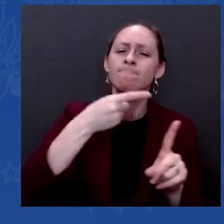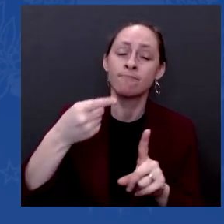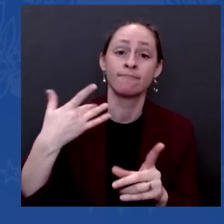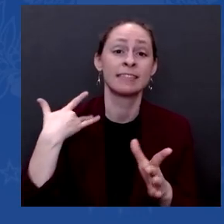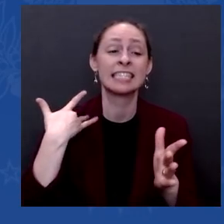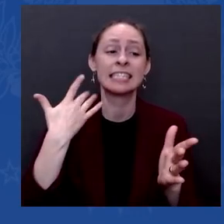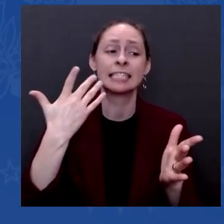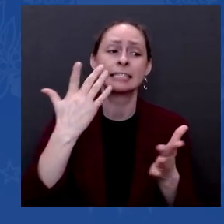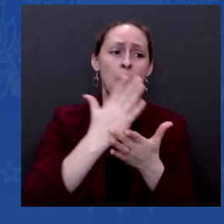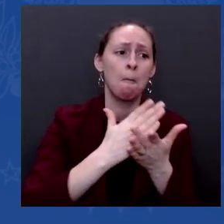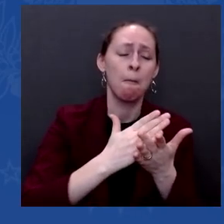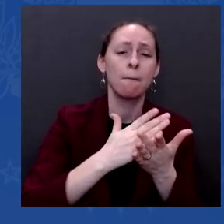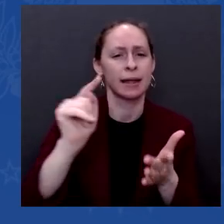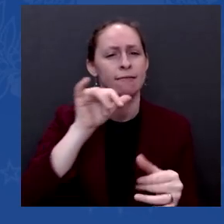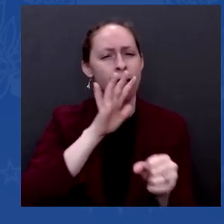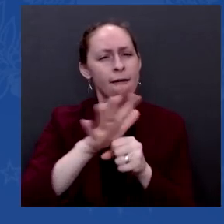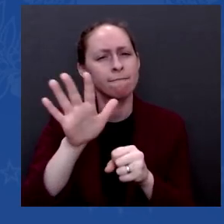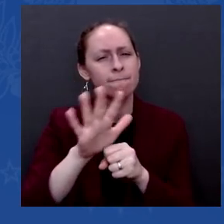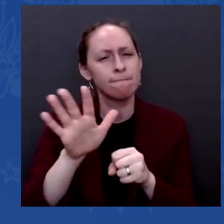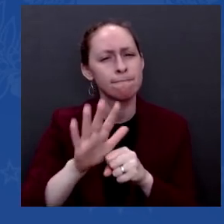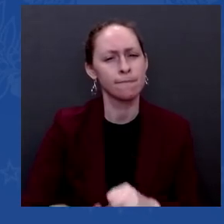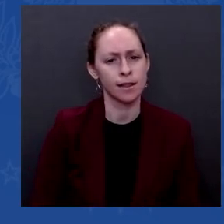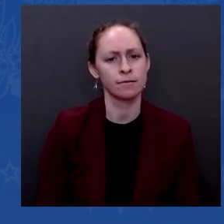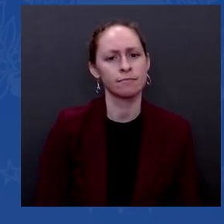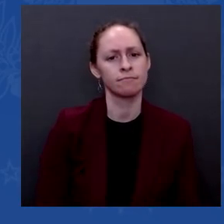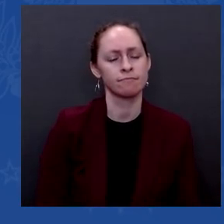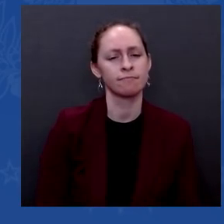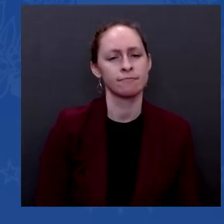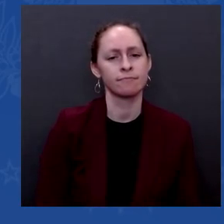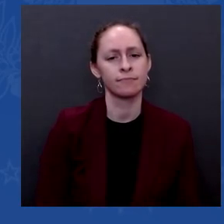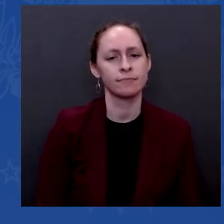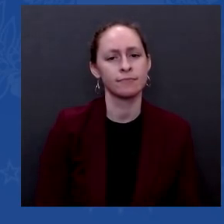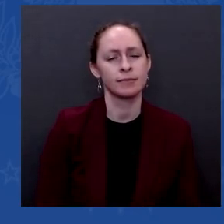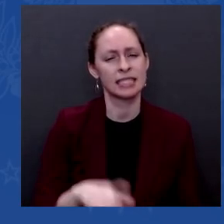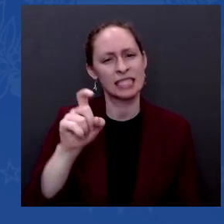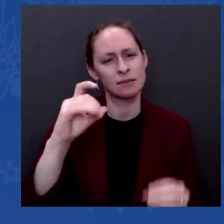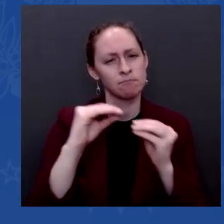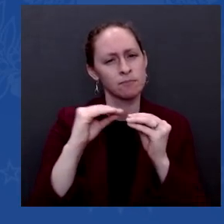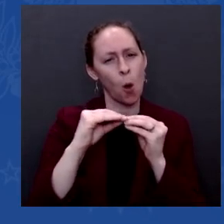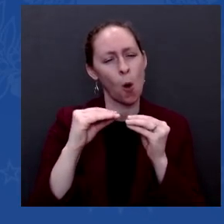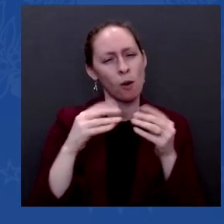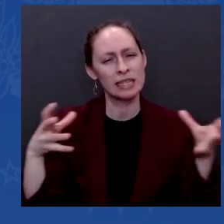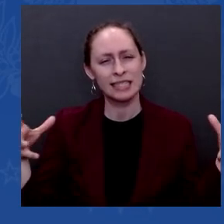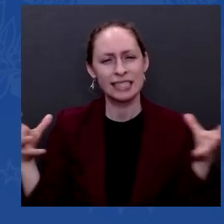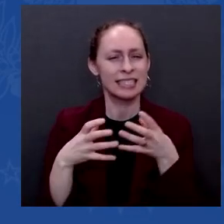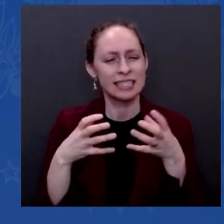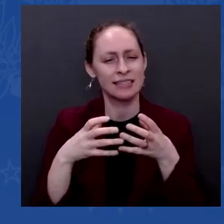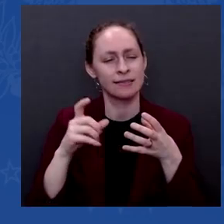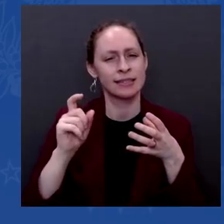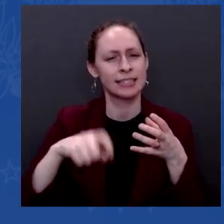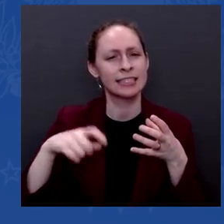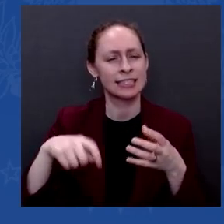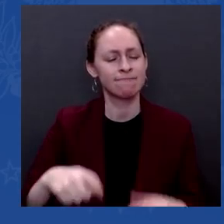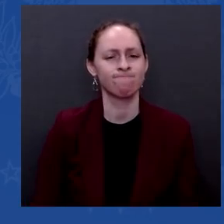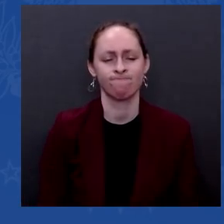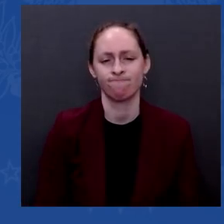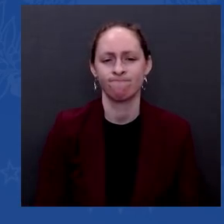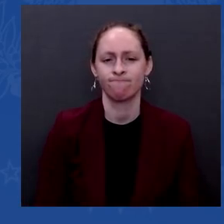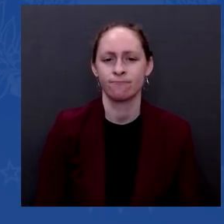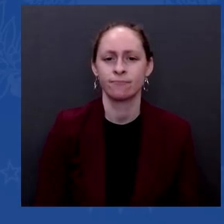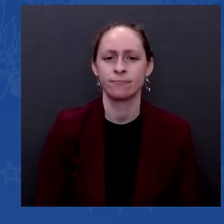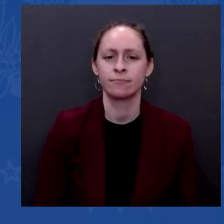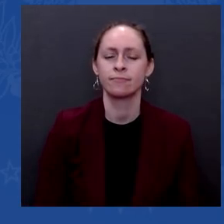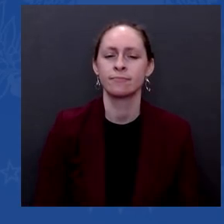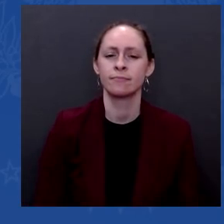and I know you'll have a right to judge me by this. I still contend that